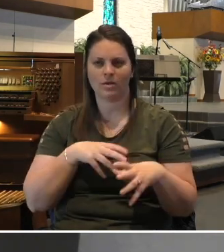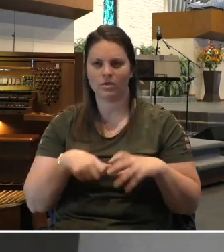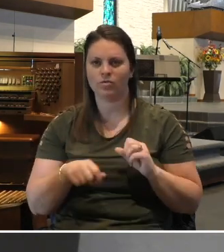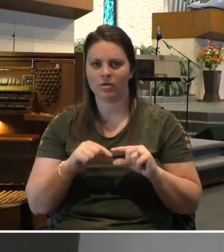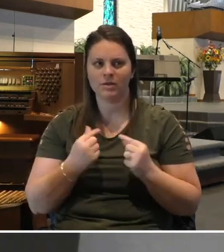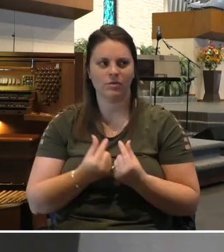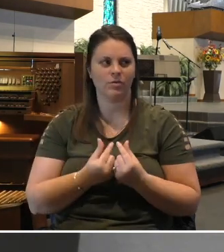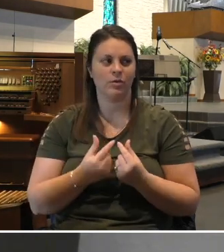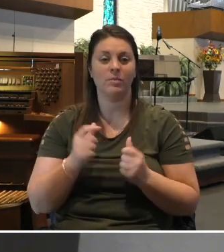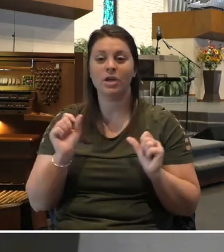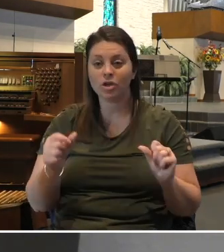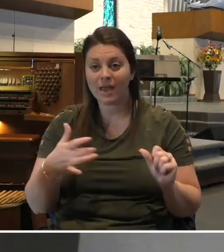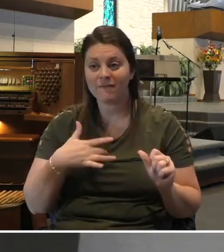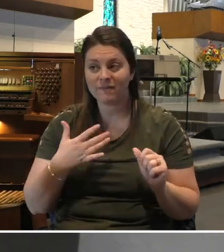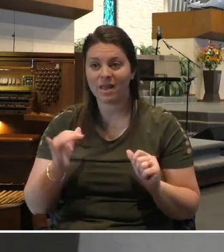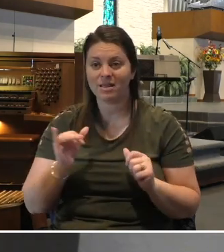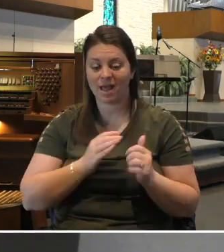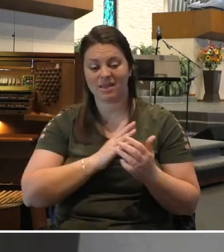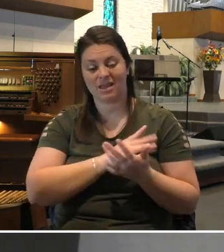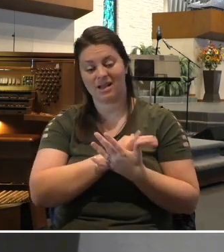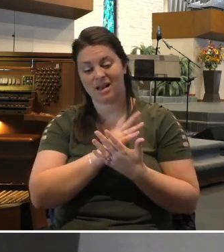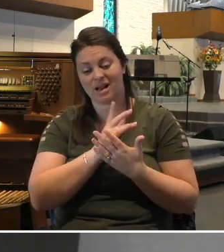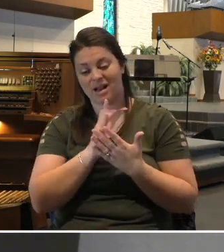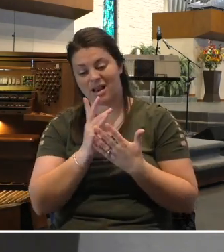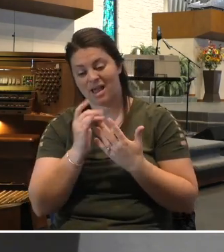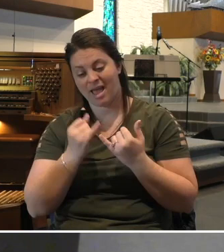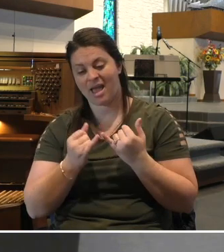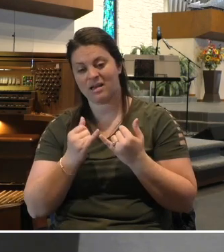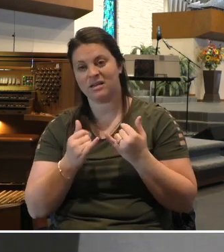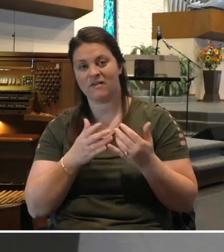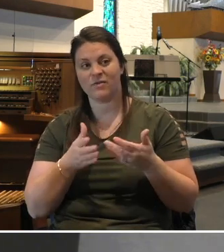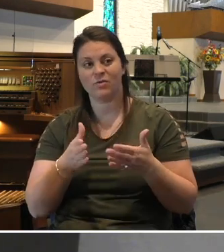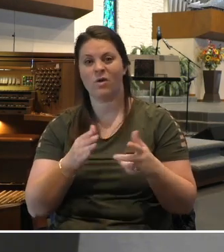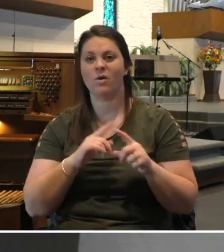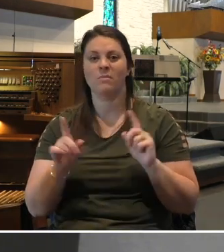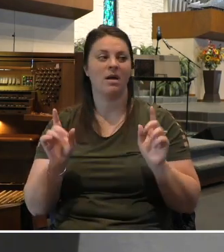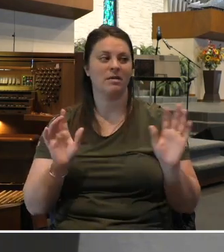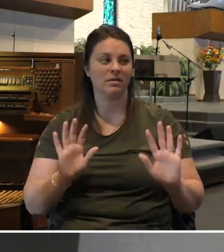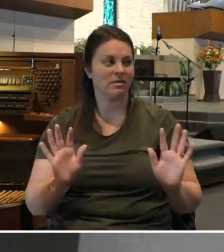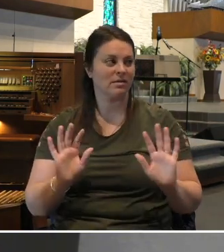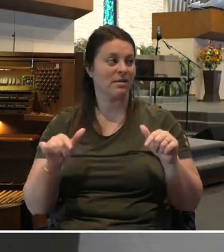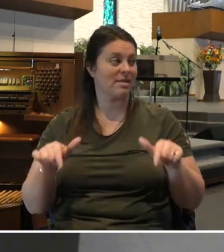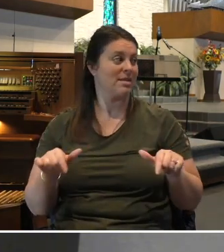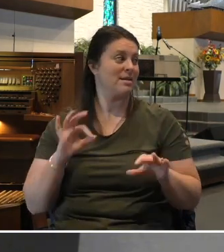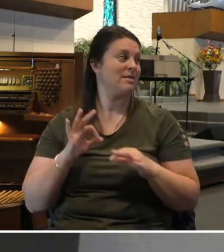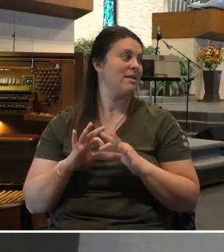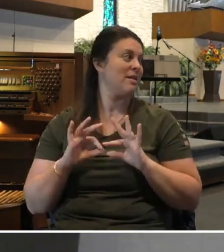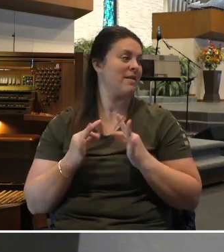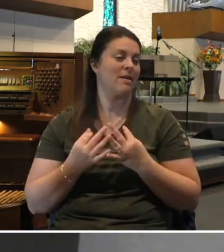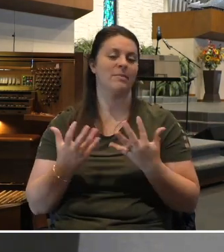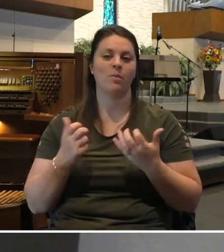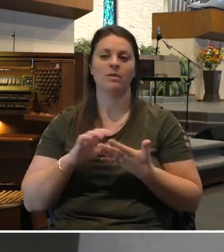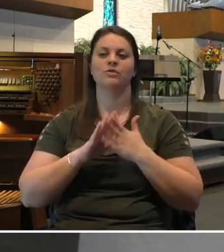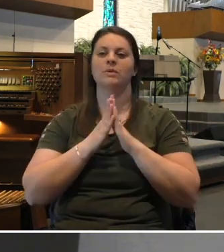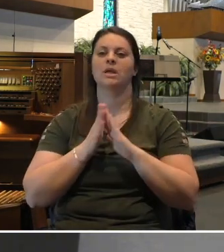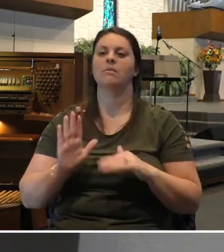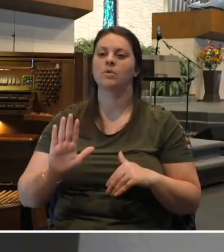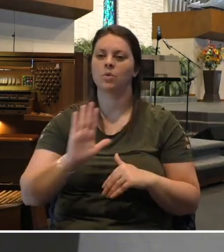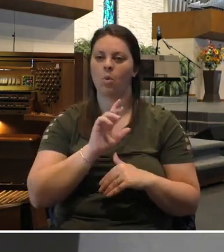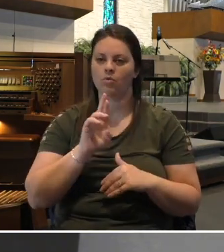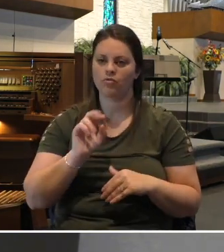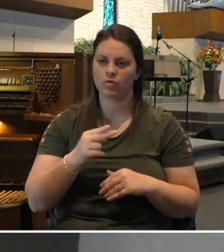of this church, this faith family, want to be your Ruth. Where you go, we will go.